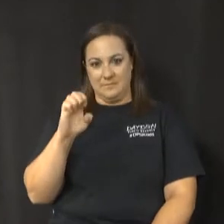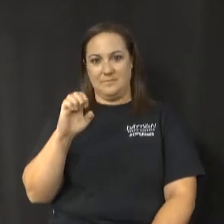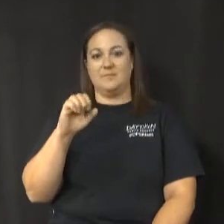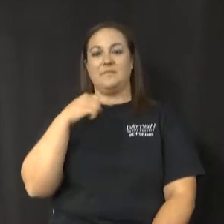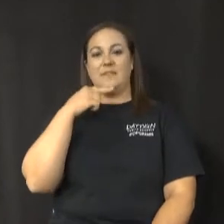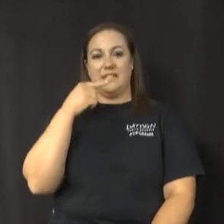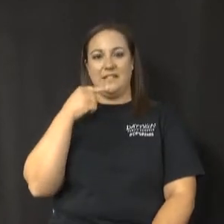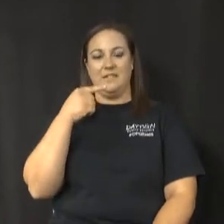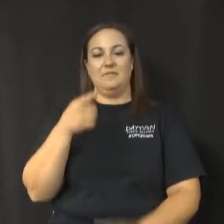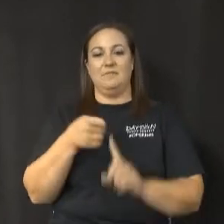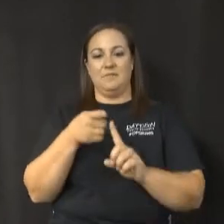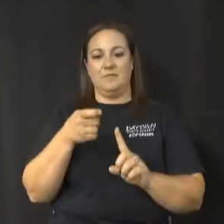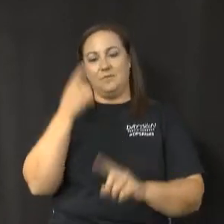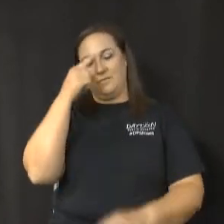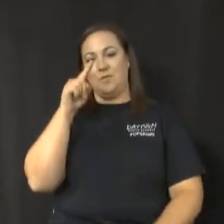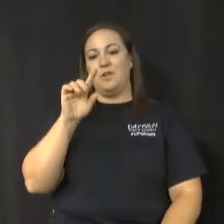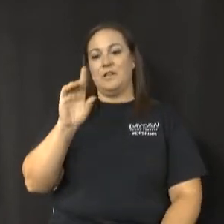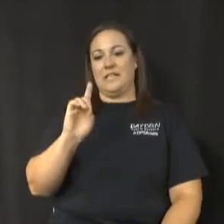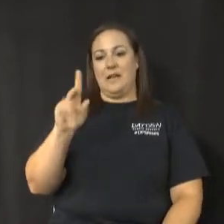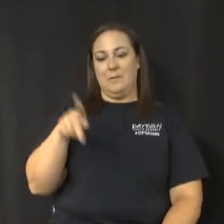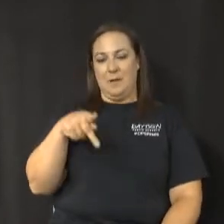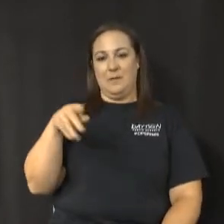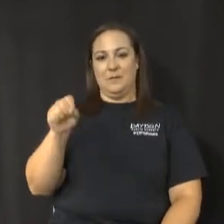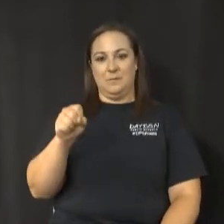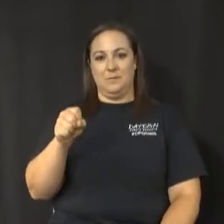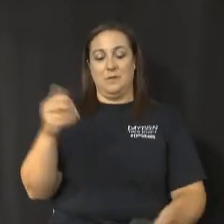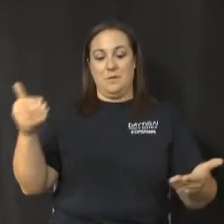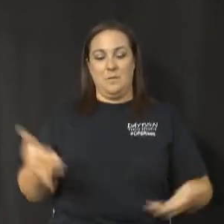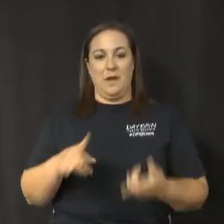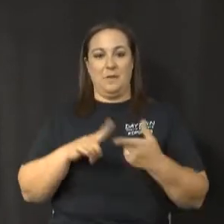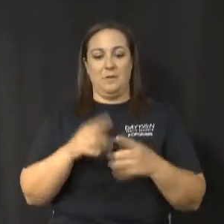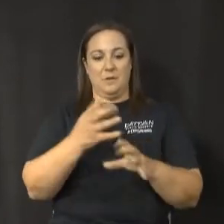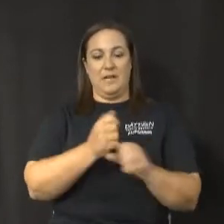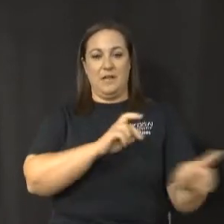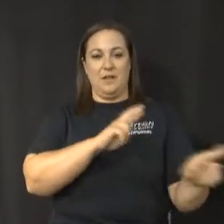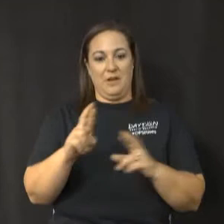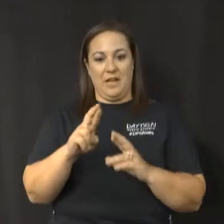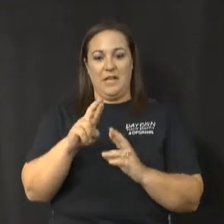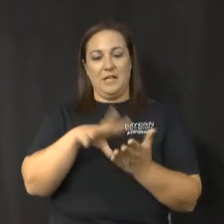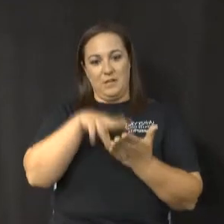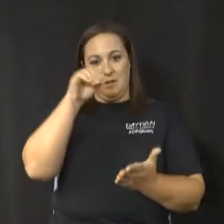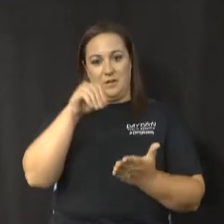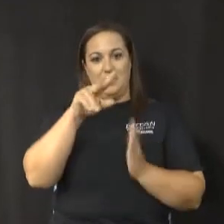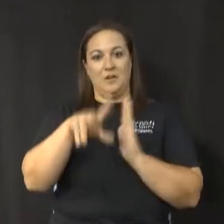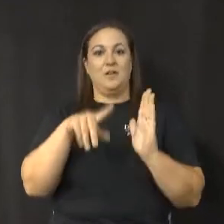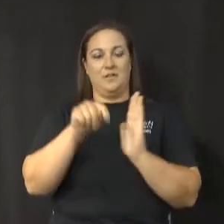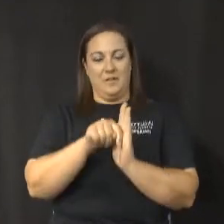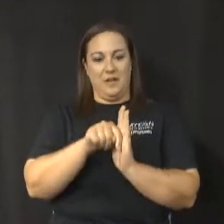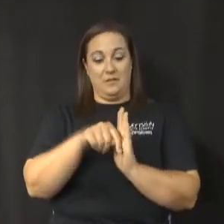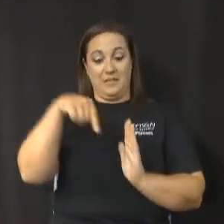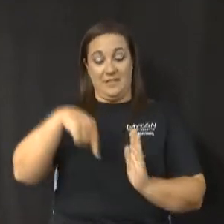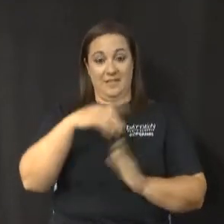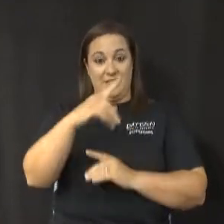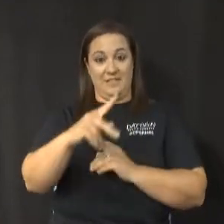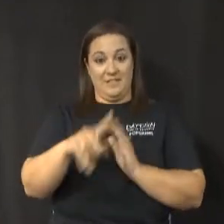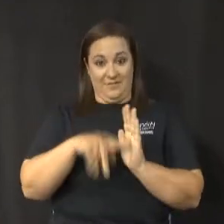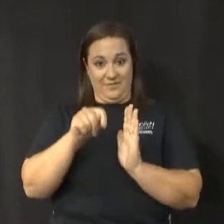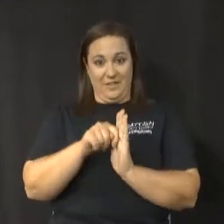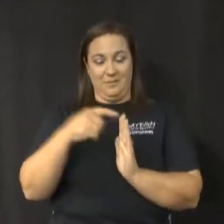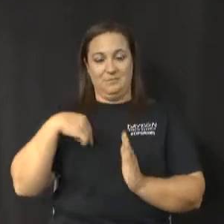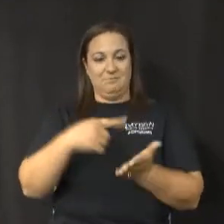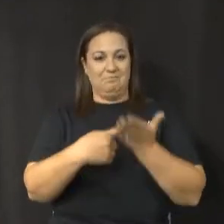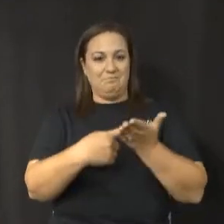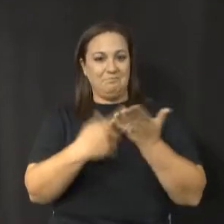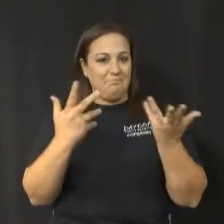Welcome to the Getting Ready to Learn video series. In this video, we will be discussing student